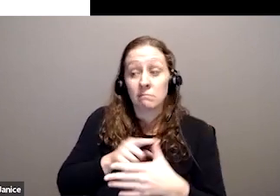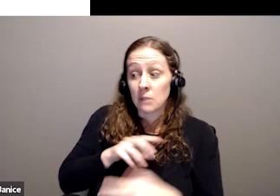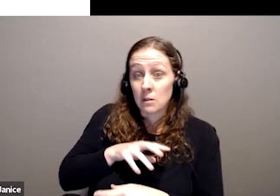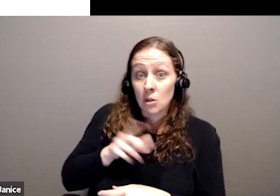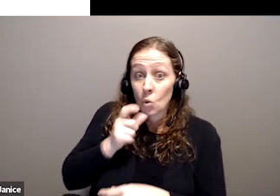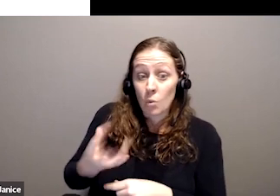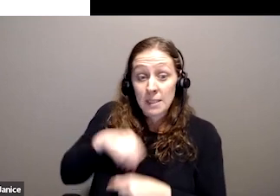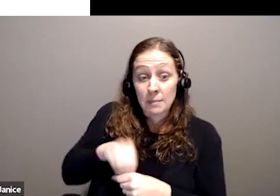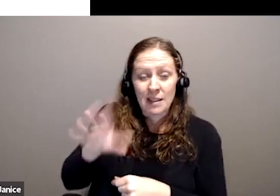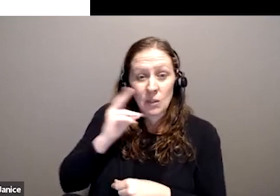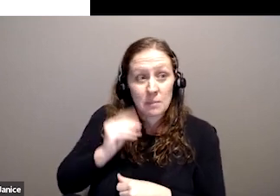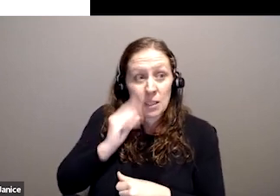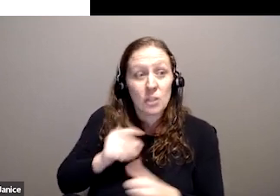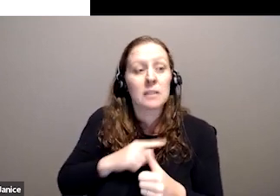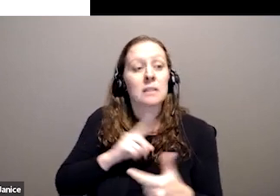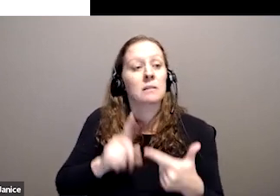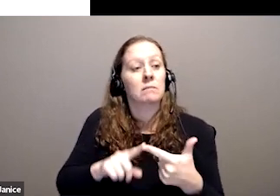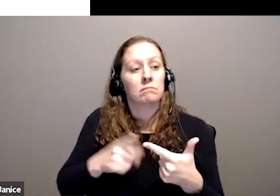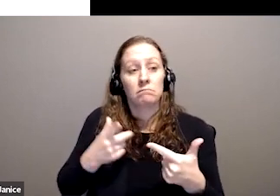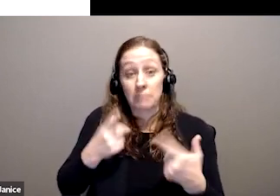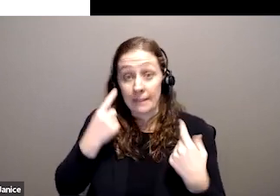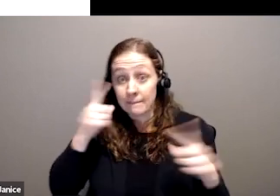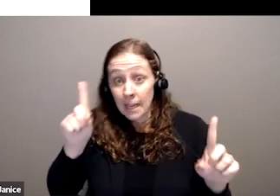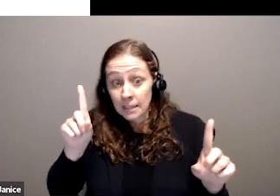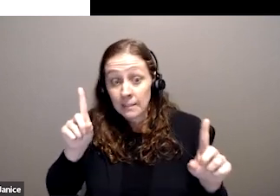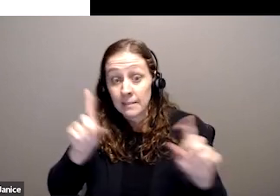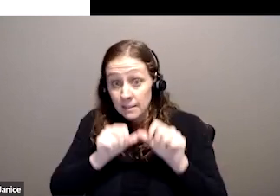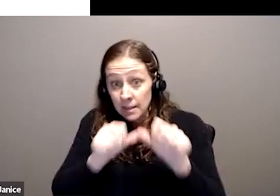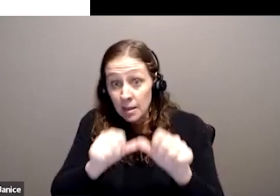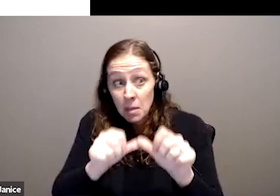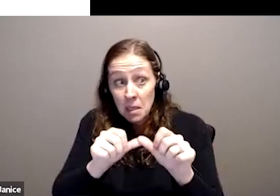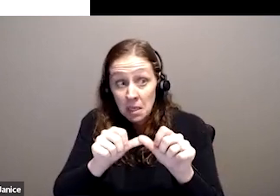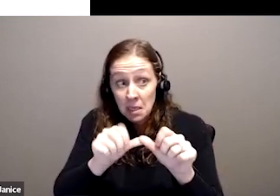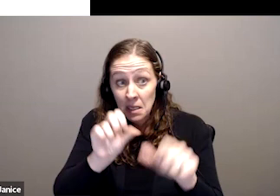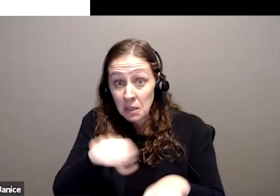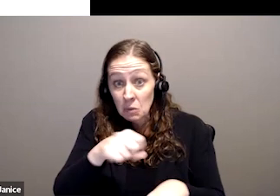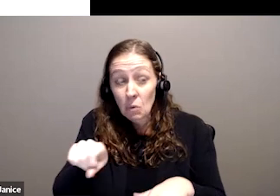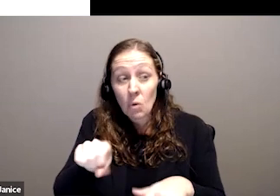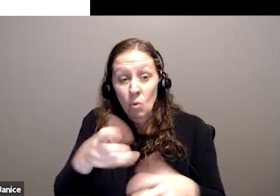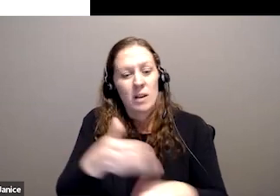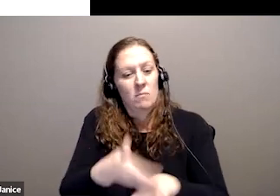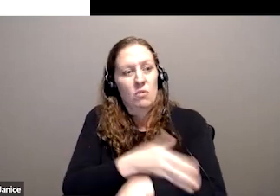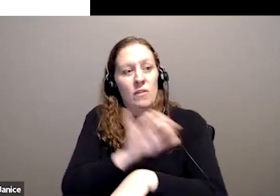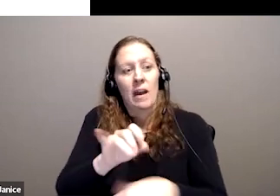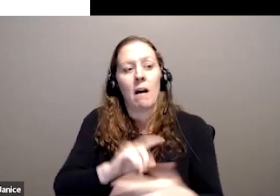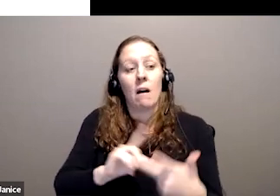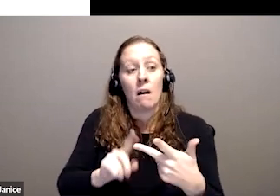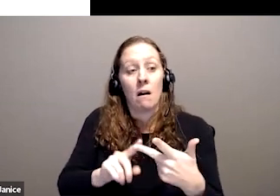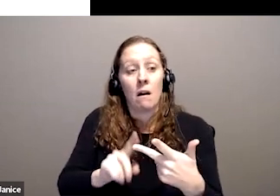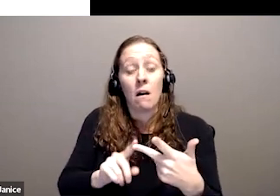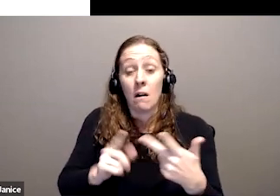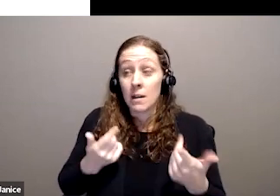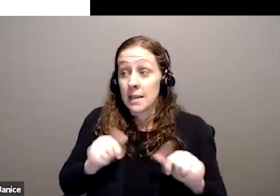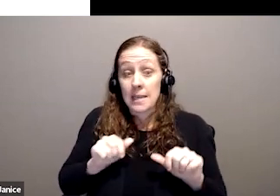experience, improving the scheme's effectiveness and effectiveness and attracting, building and retaining a